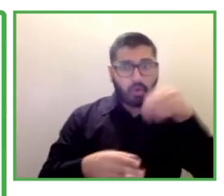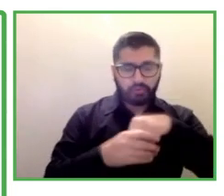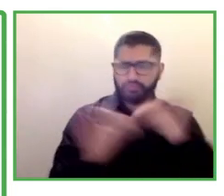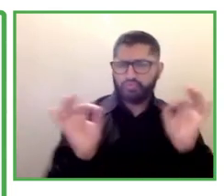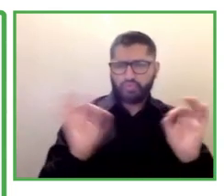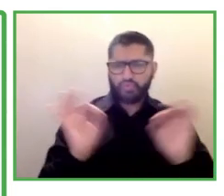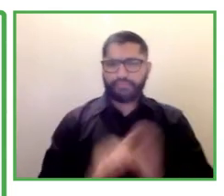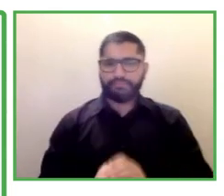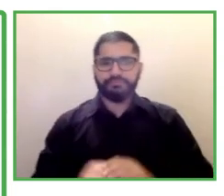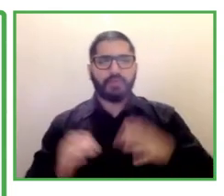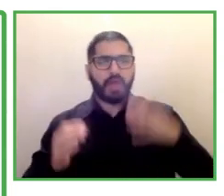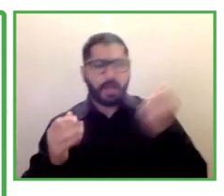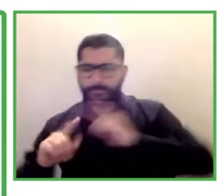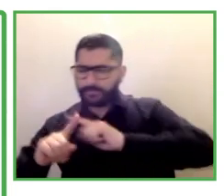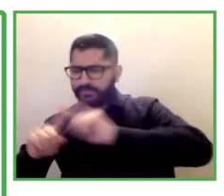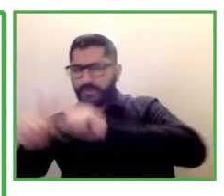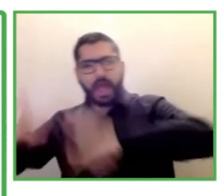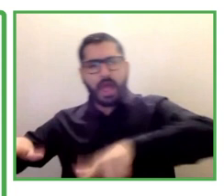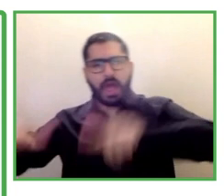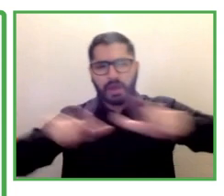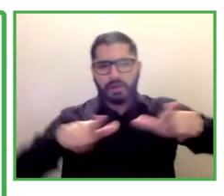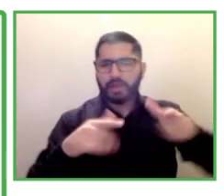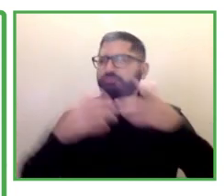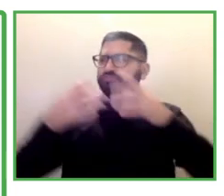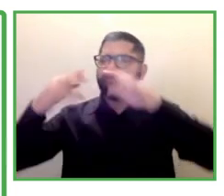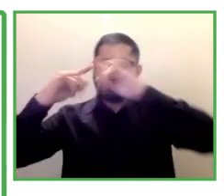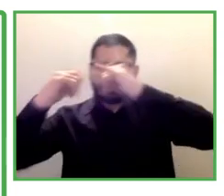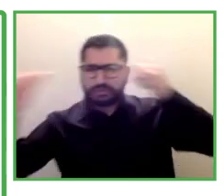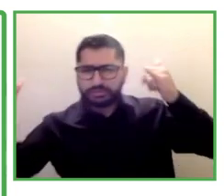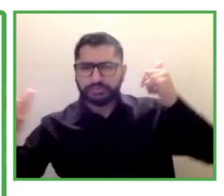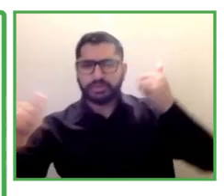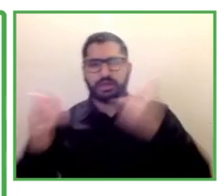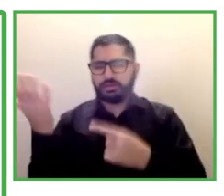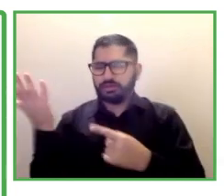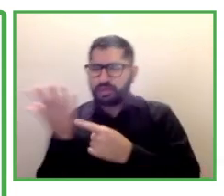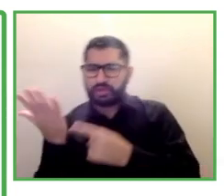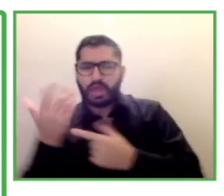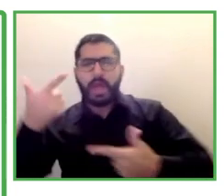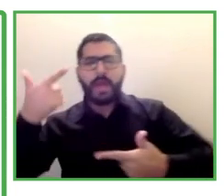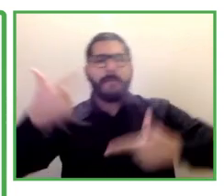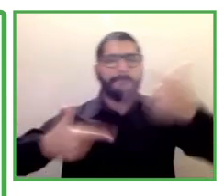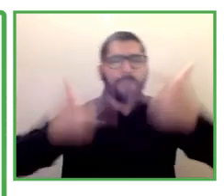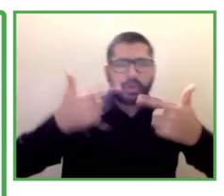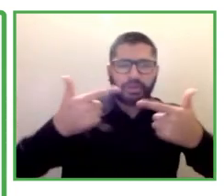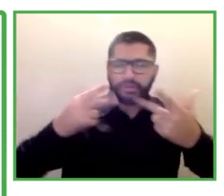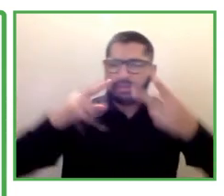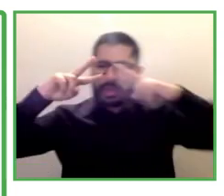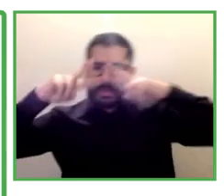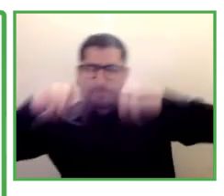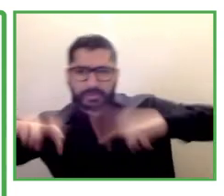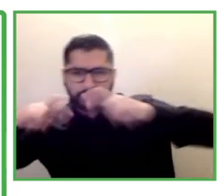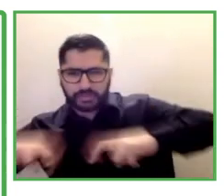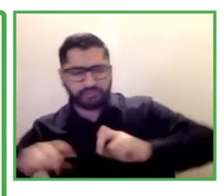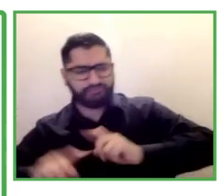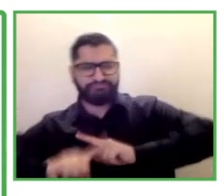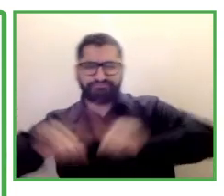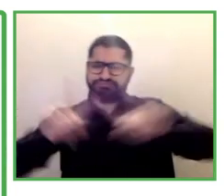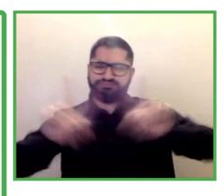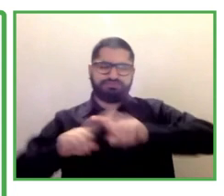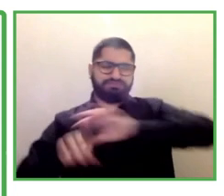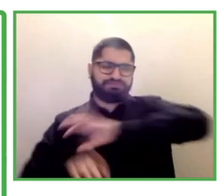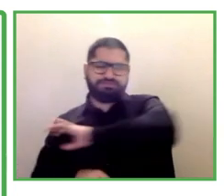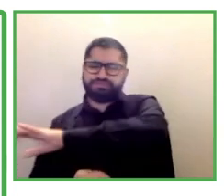it's quite diverse and we were quite excited last year to have hit the 1500 internships mark